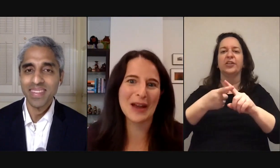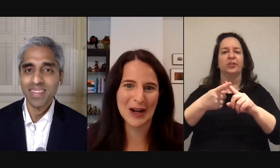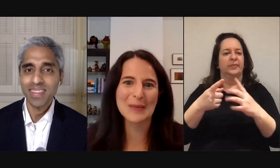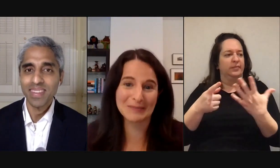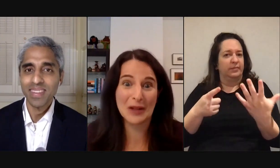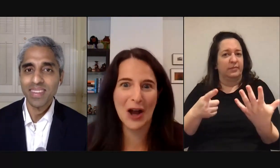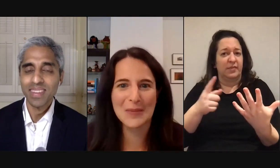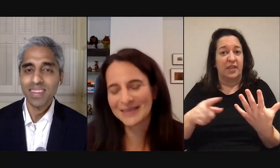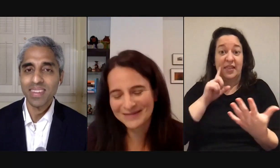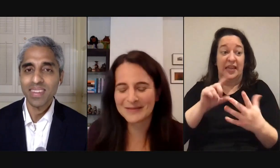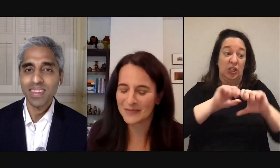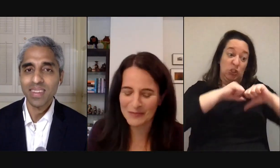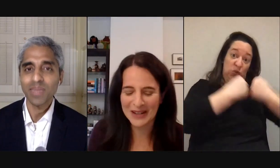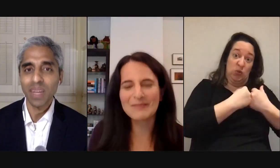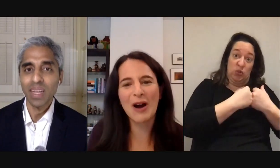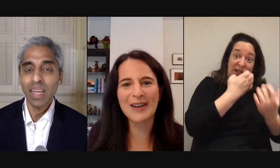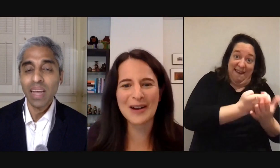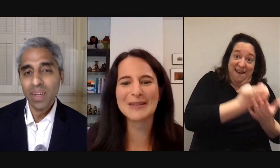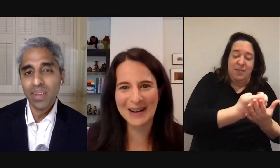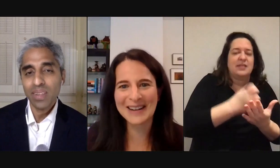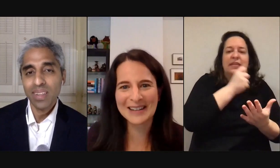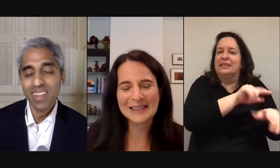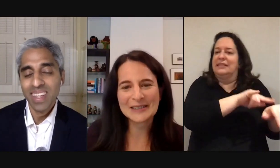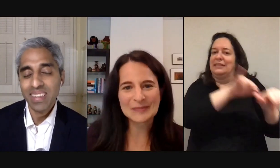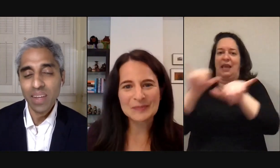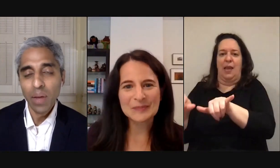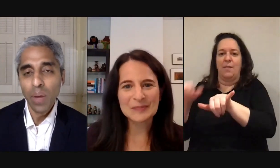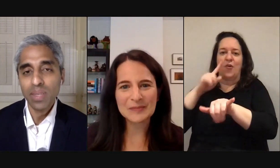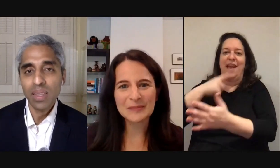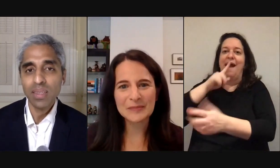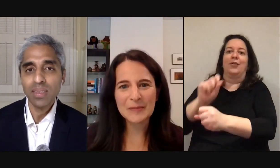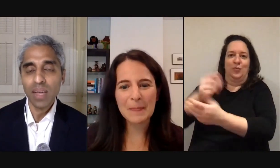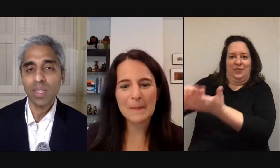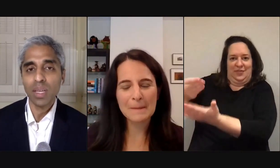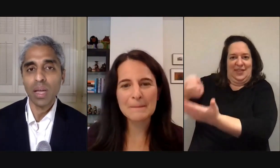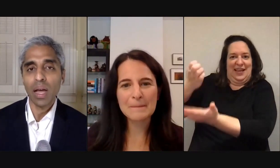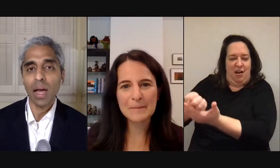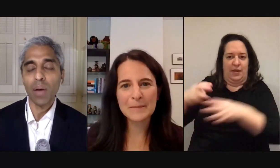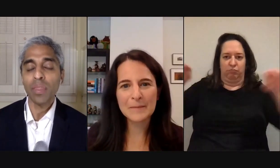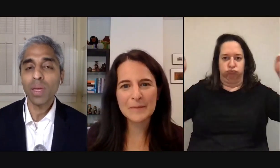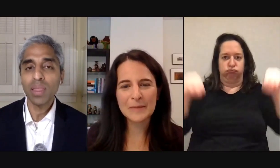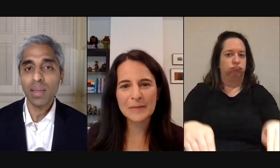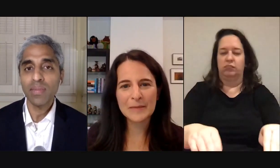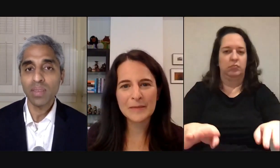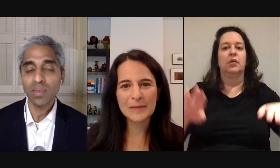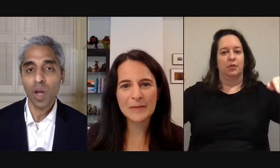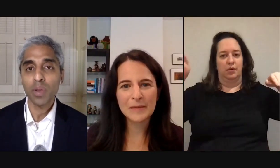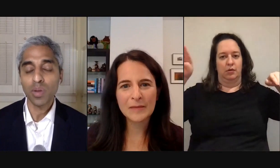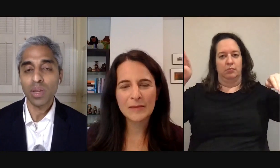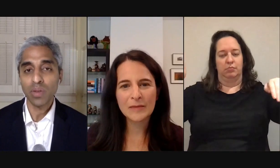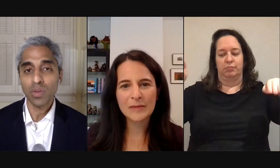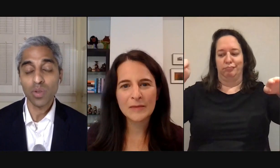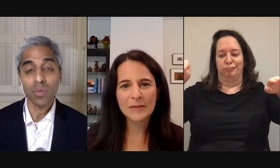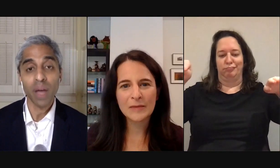like the economic economy that's right odd phrase but yeah yeah i would say that this is actually i think we can think of this as